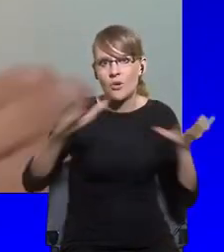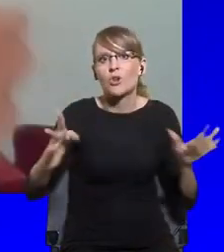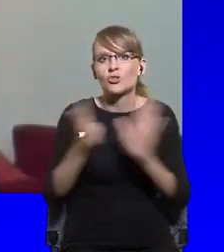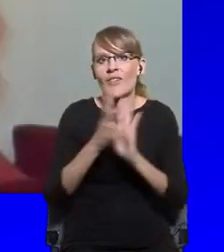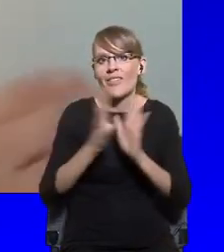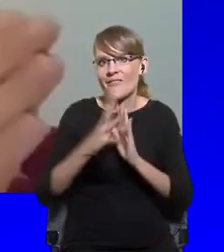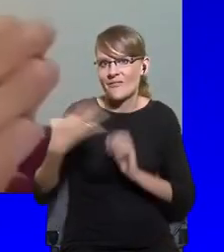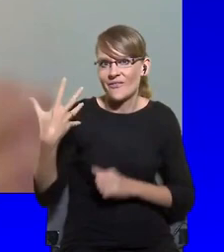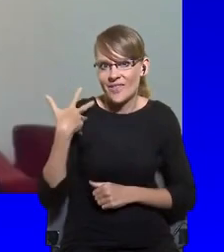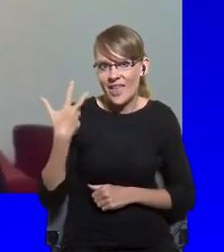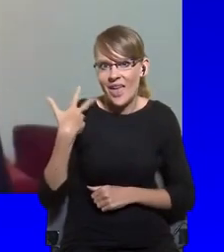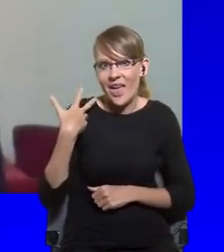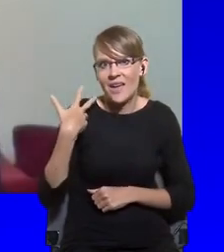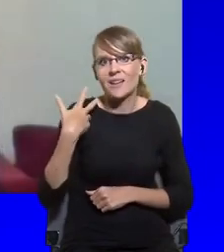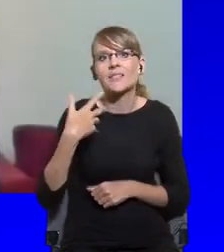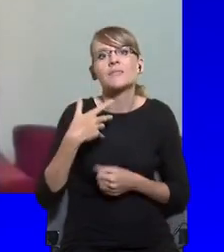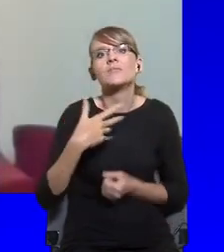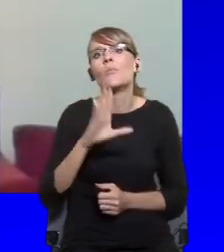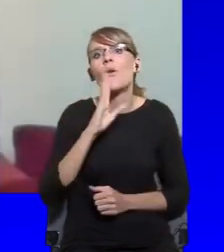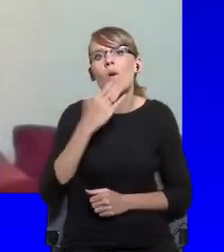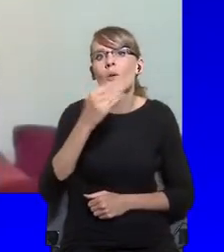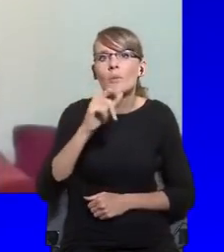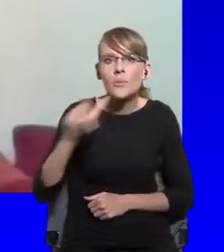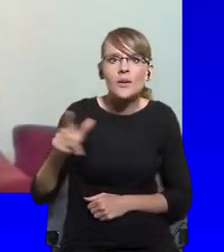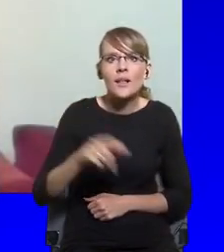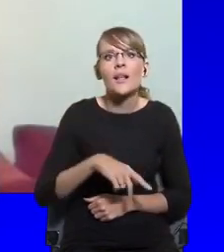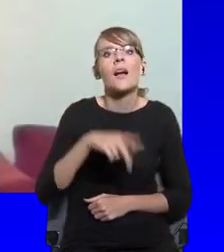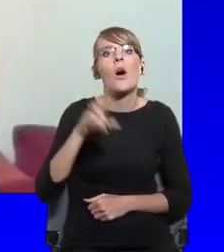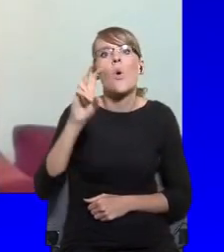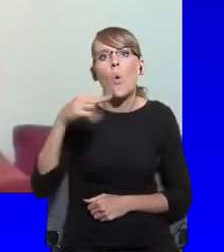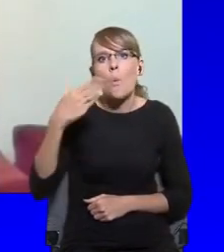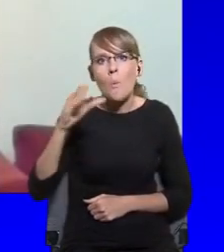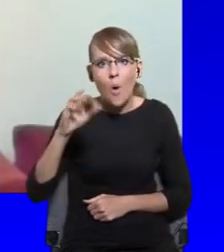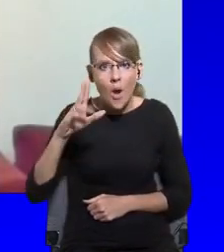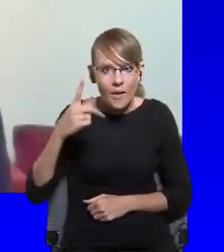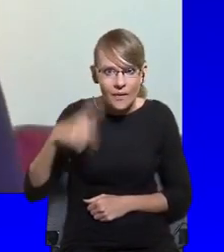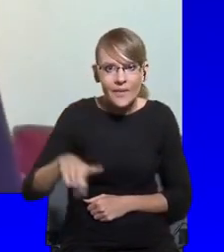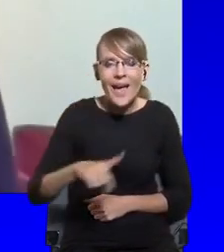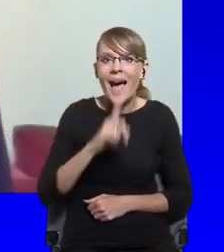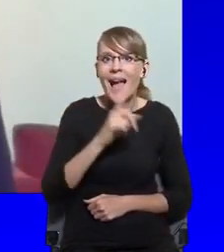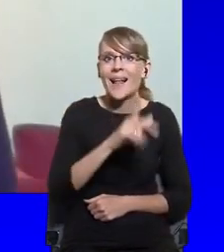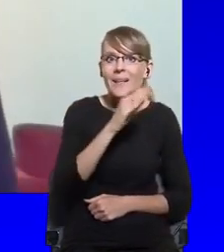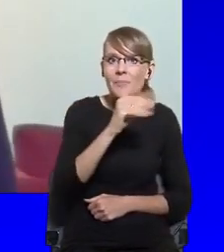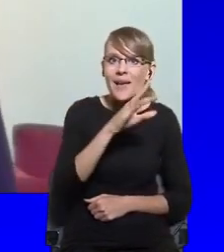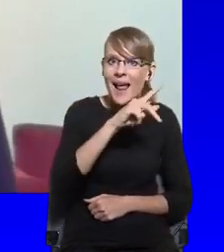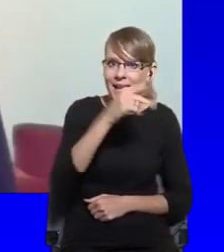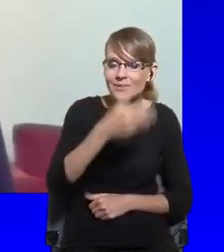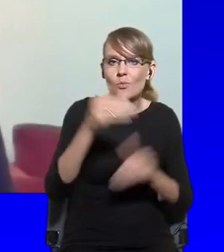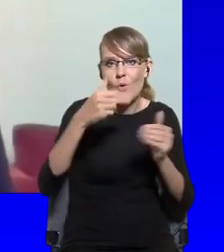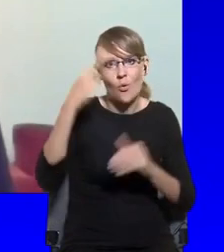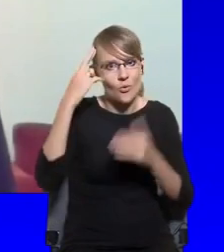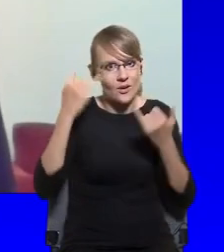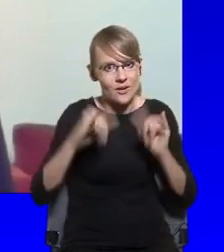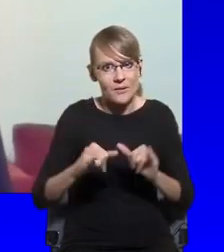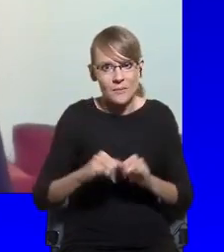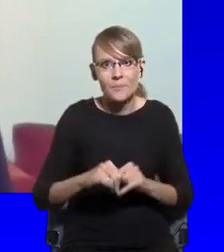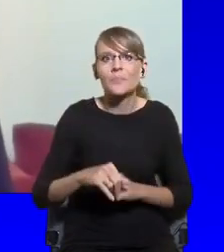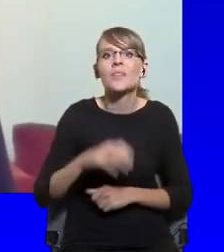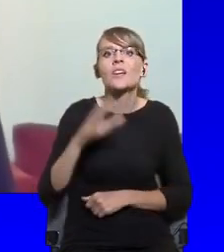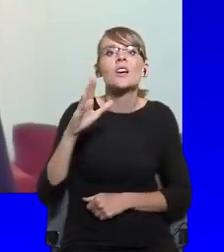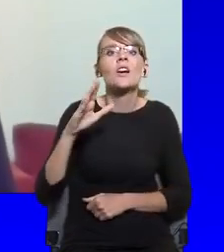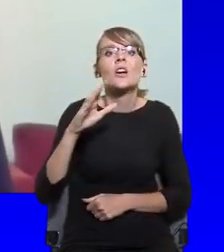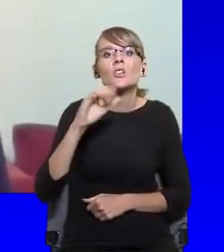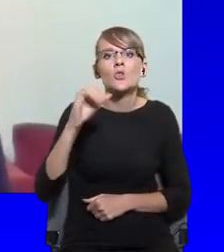or Wilhelm von Humboldt. But of course, there's another understanding what Judith Schlar called the liberalism of rights.